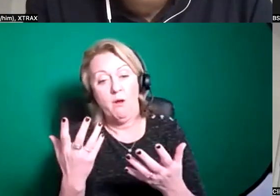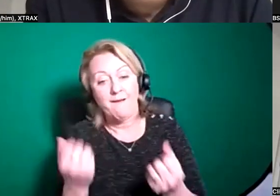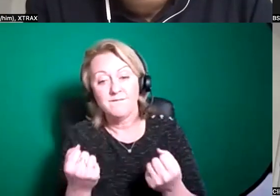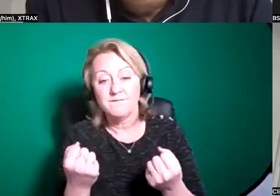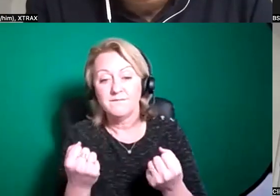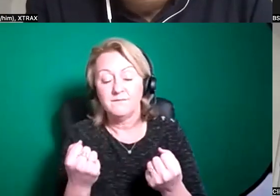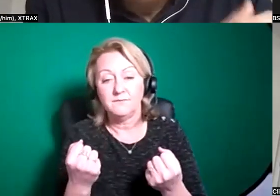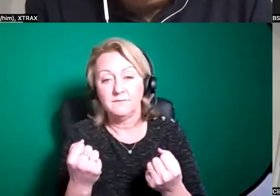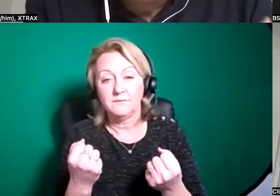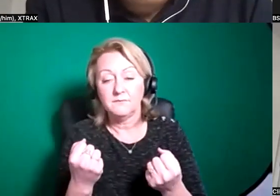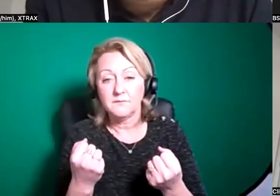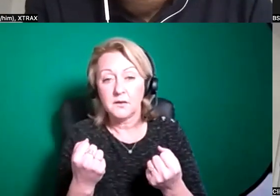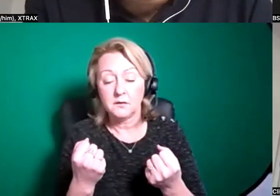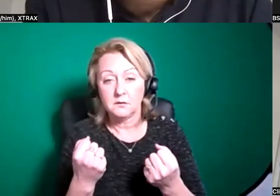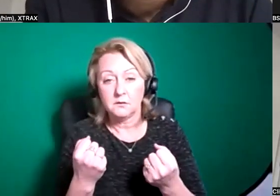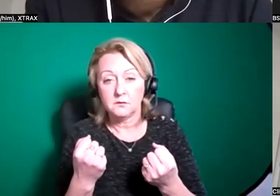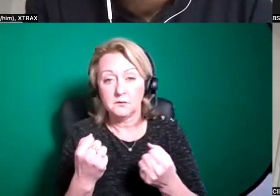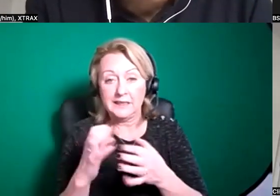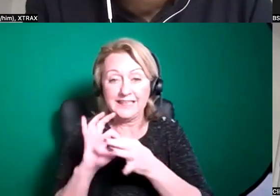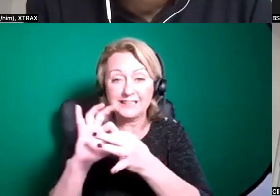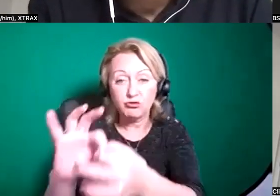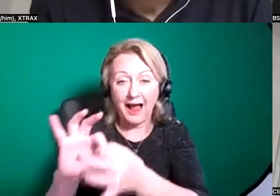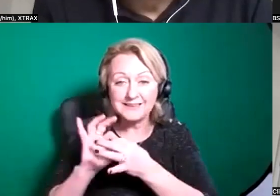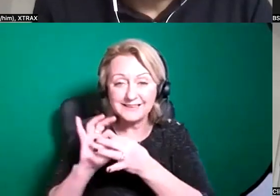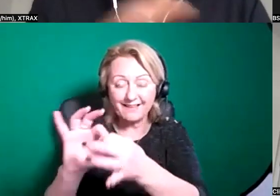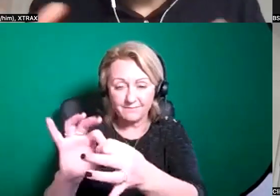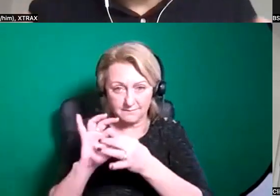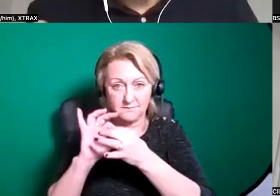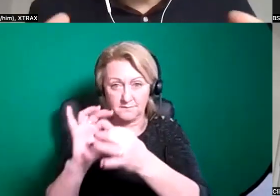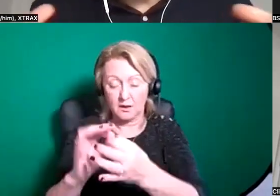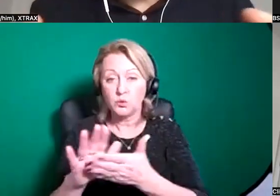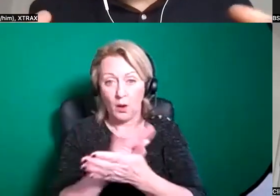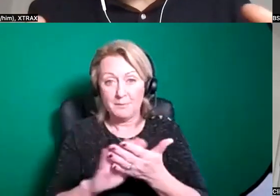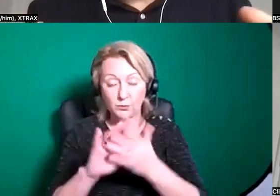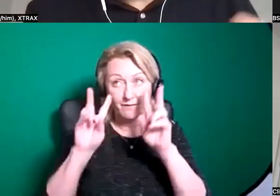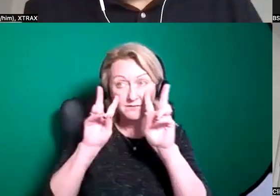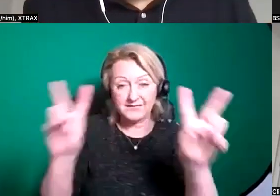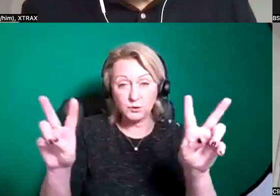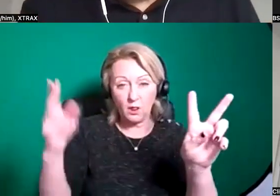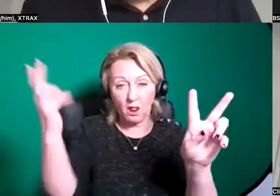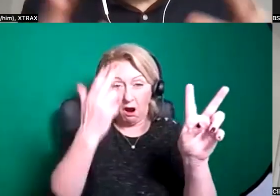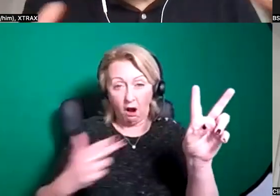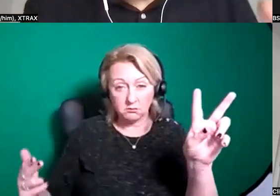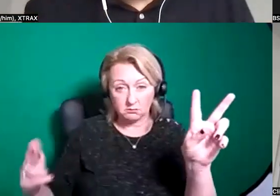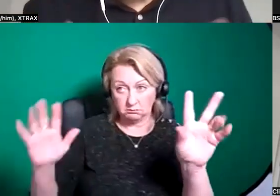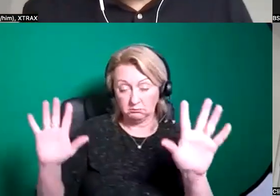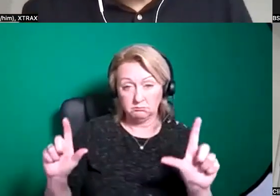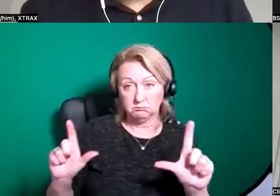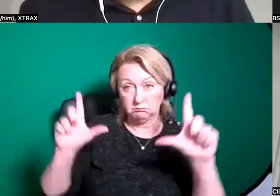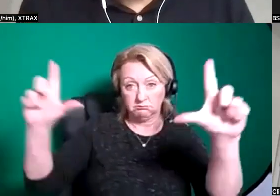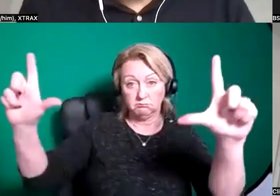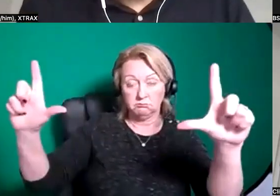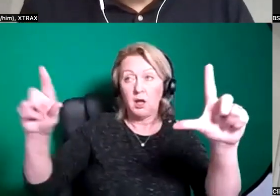uses interactive digital elements so we've had things which are like visual art installations um but the audience can